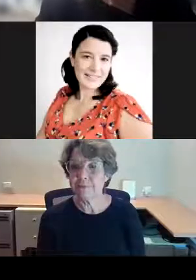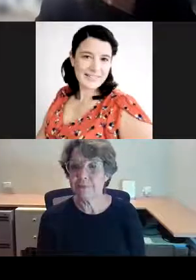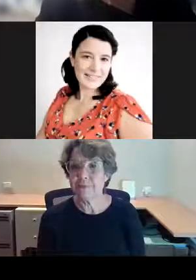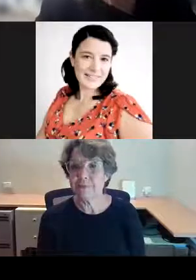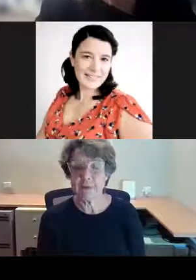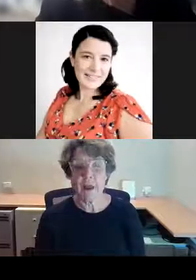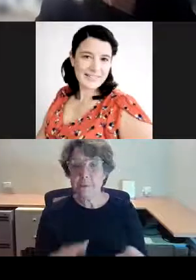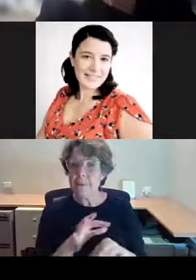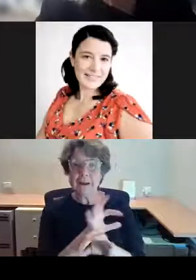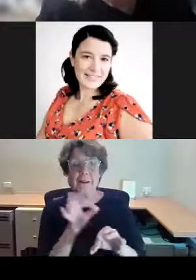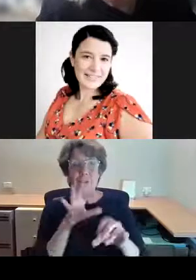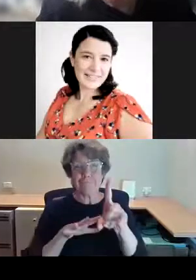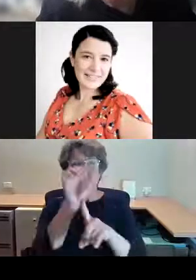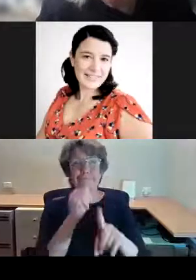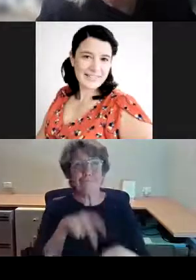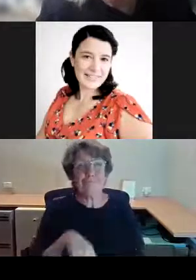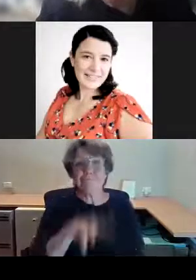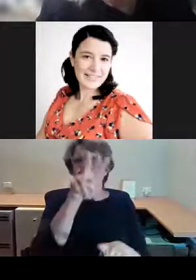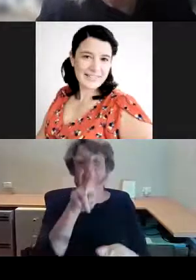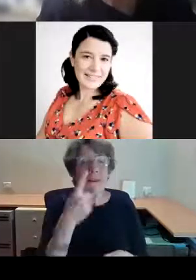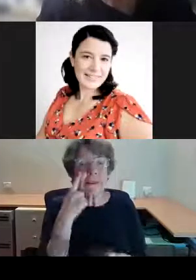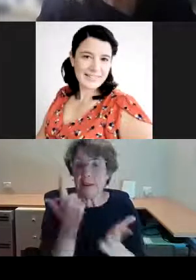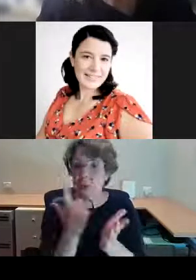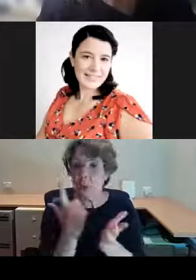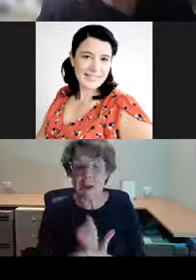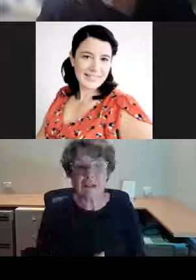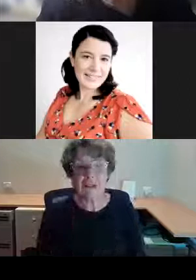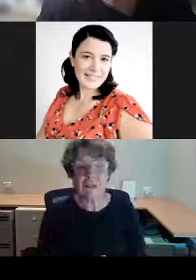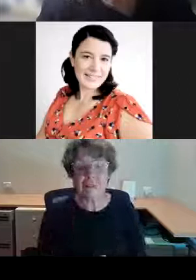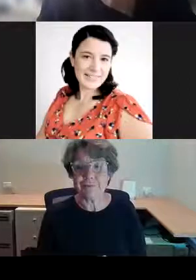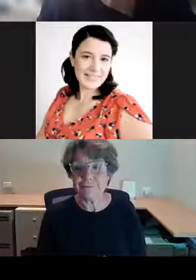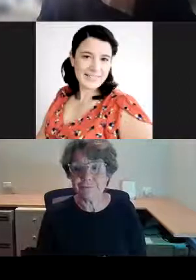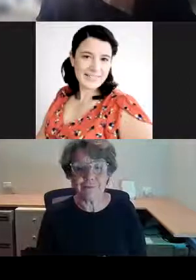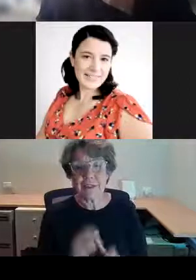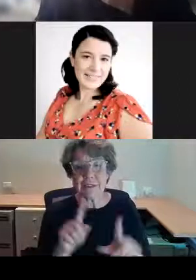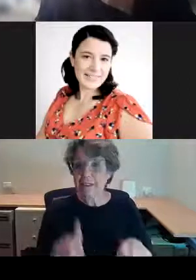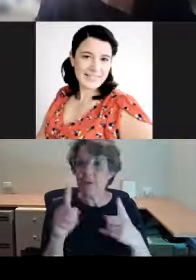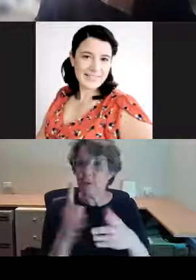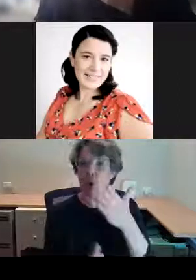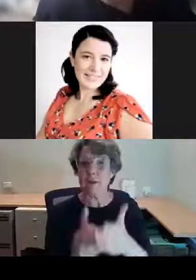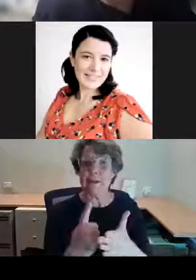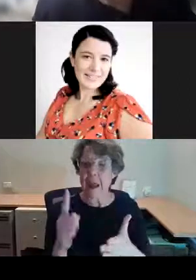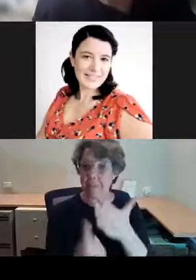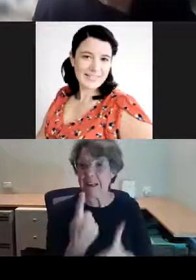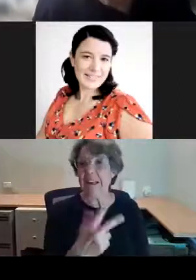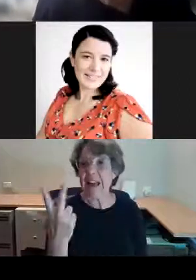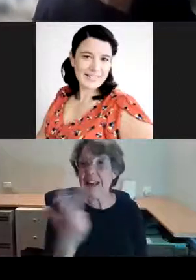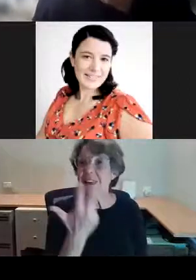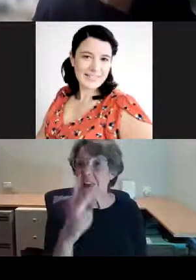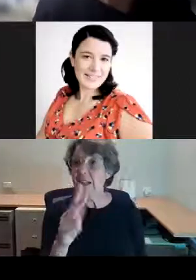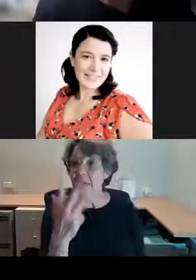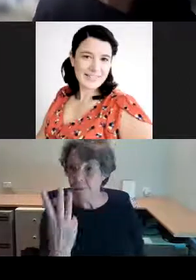as prominent as it appears in this view of Tischbar's in 1883. And I think another point of interest